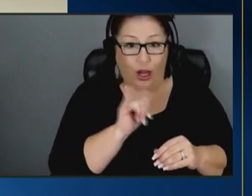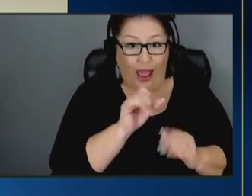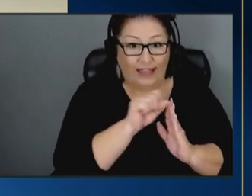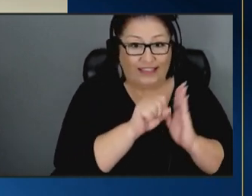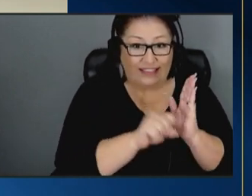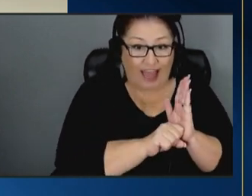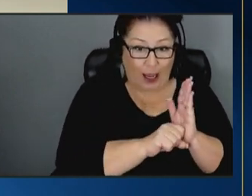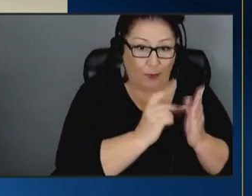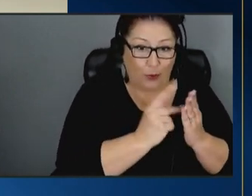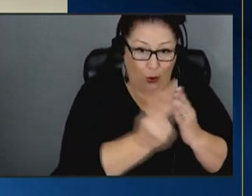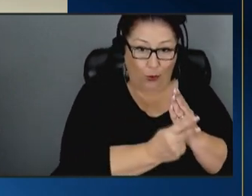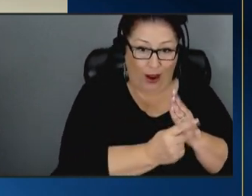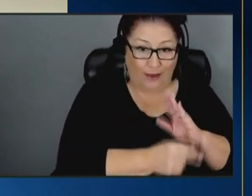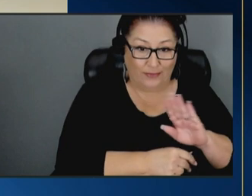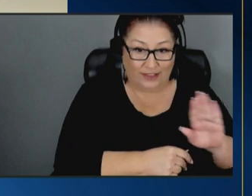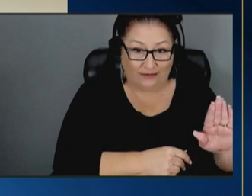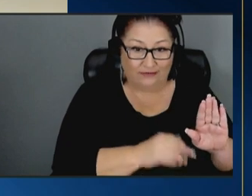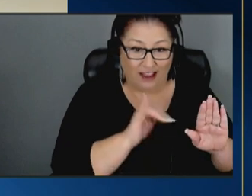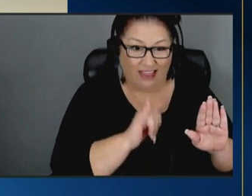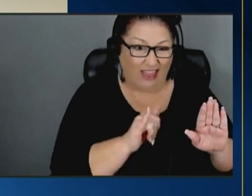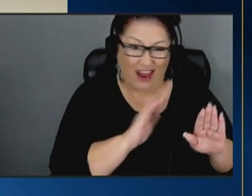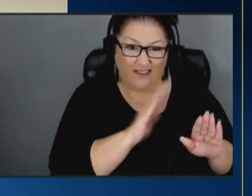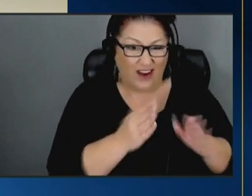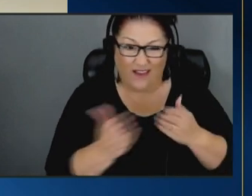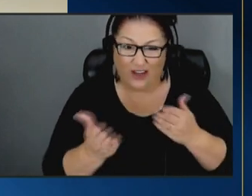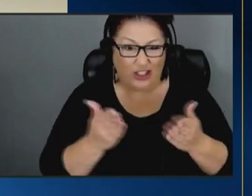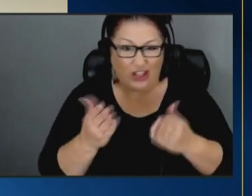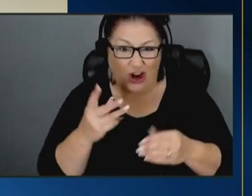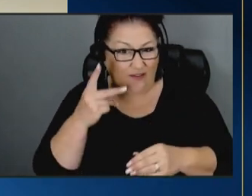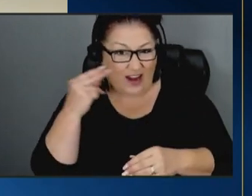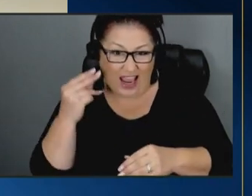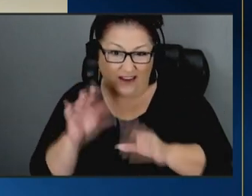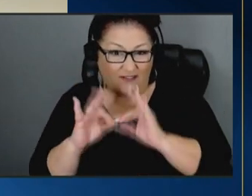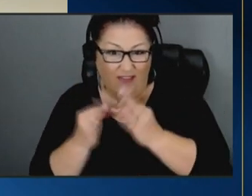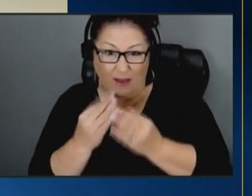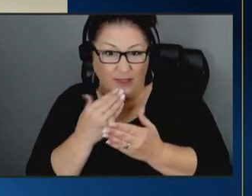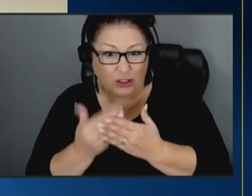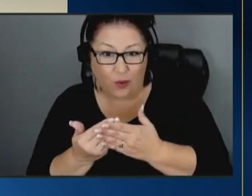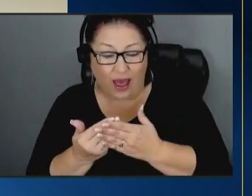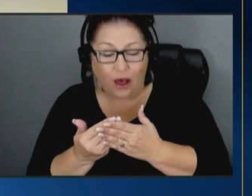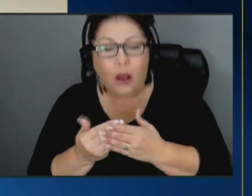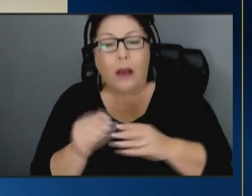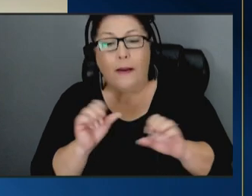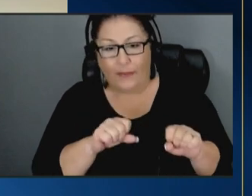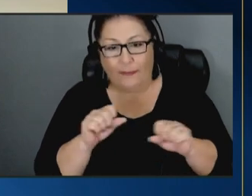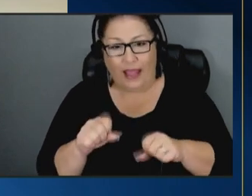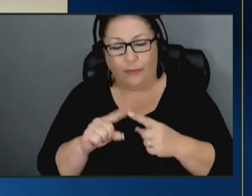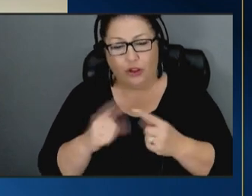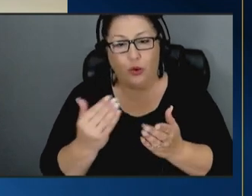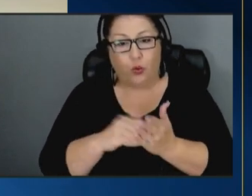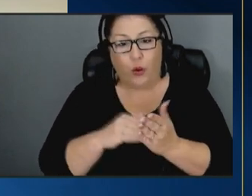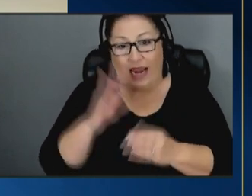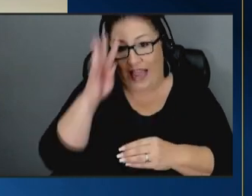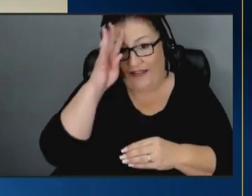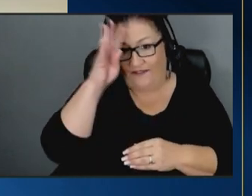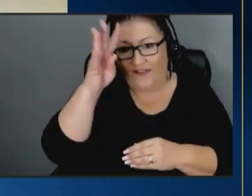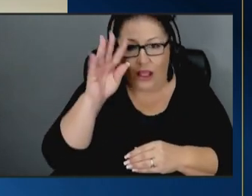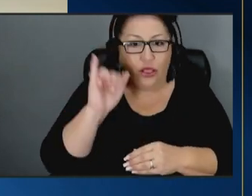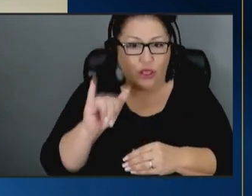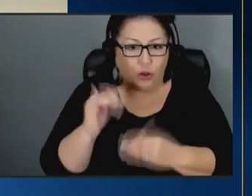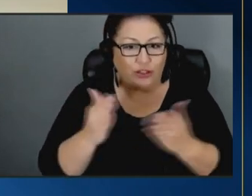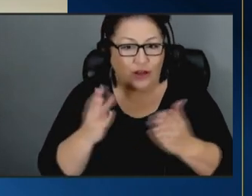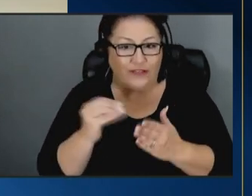programs that frankly have never served native families well but be able to reinvent those services and programs